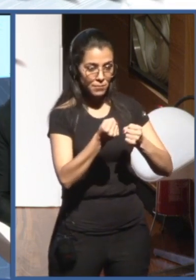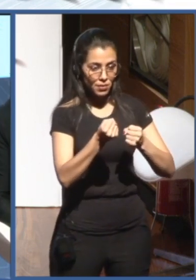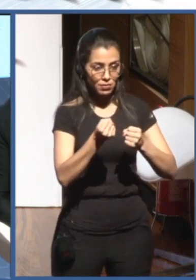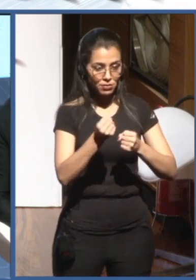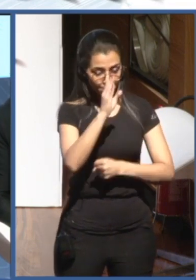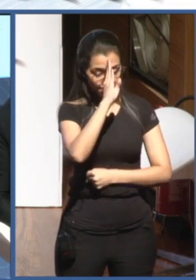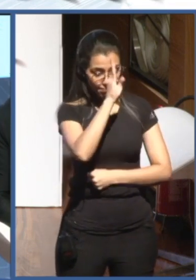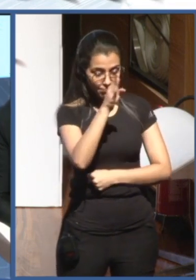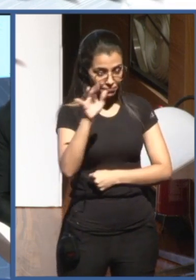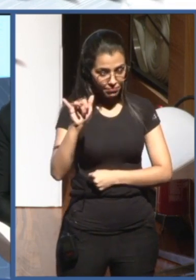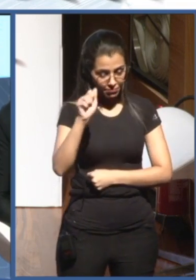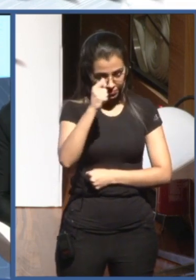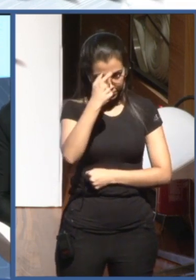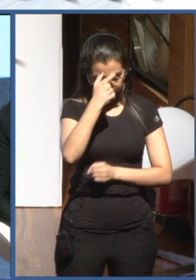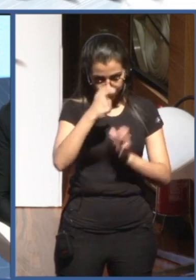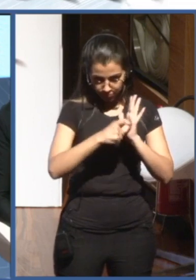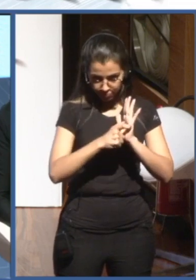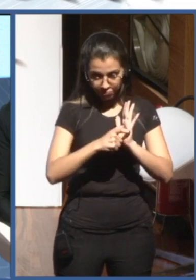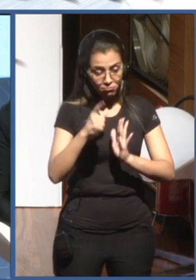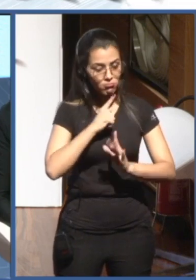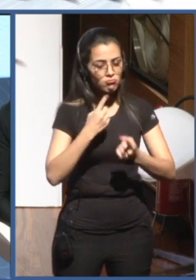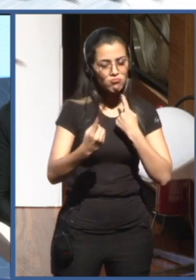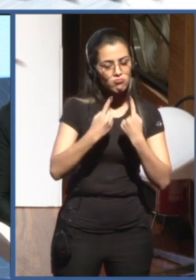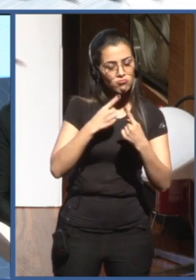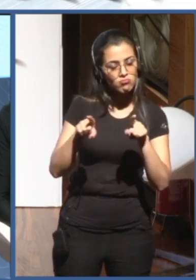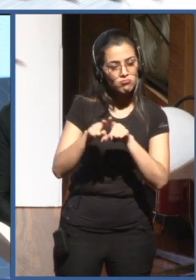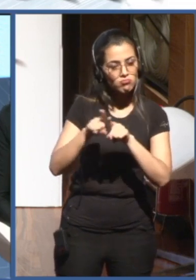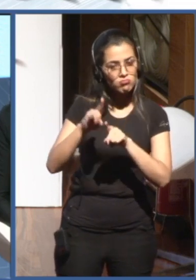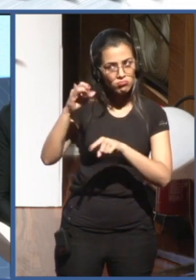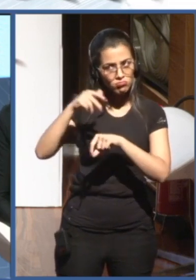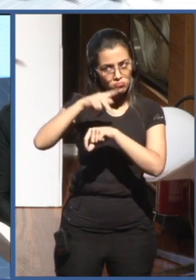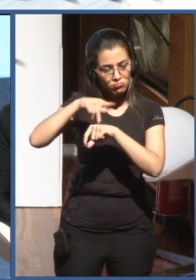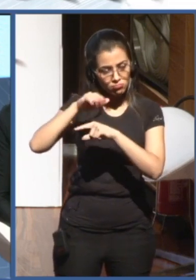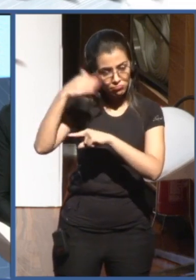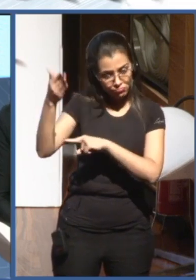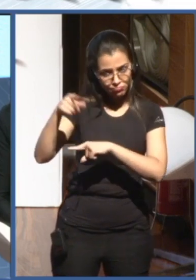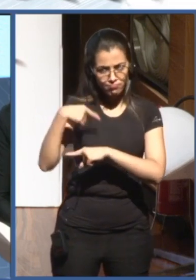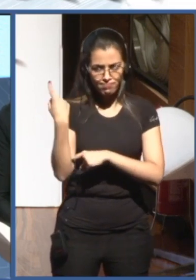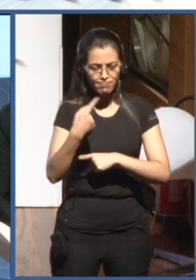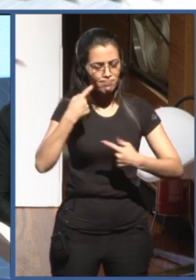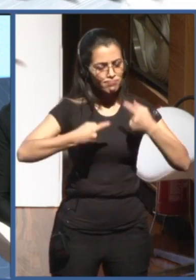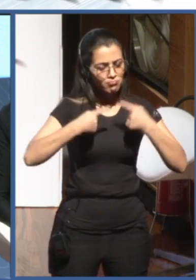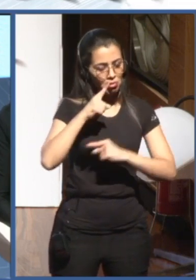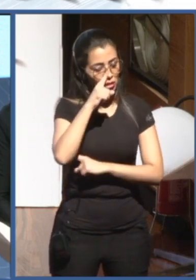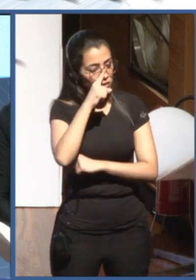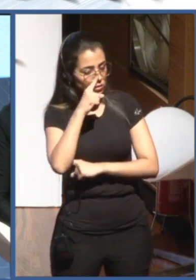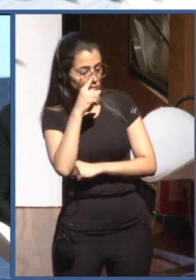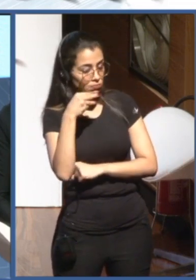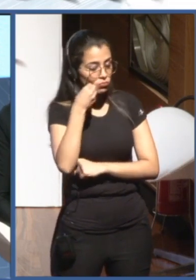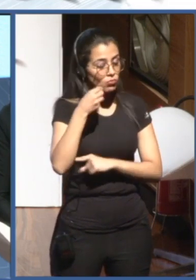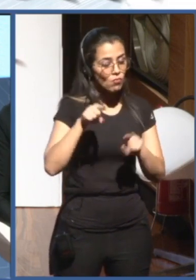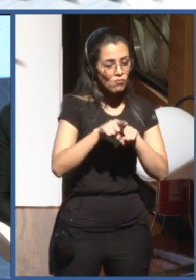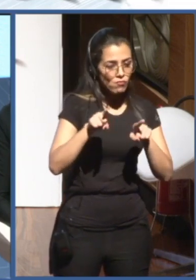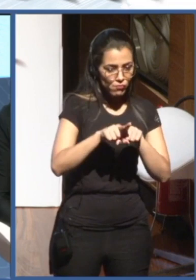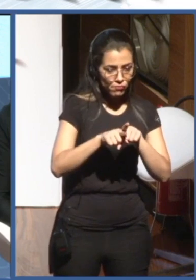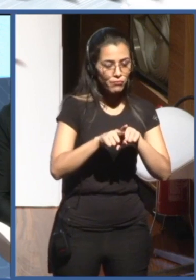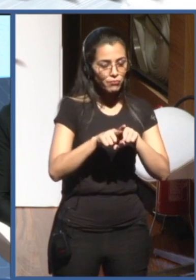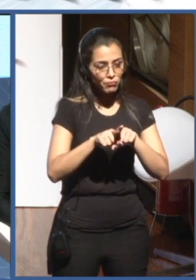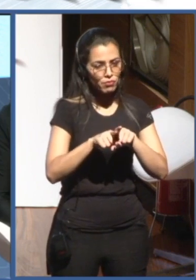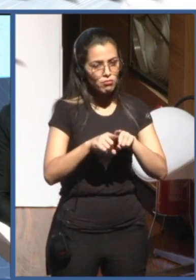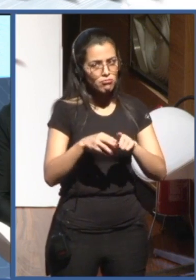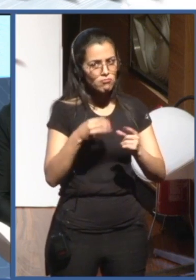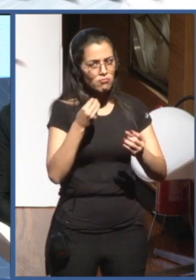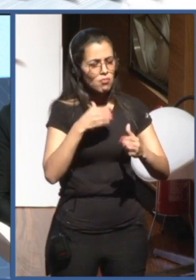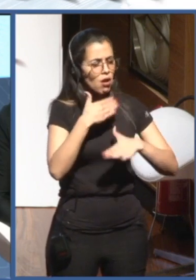international dialogue and discussion about the risks and opportunities and the appropriate way forward for AI governance amongst those G20 countries.